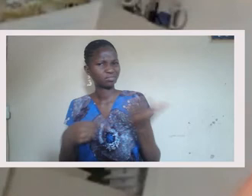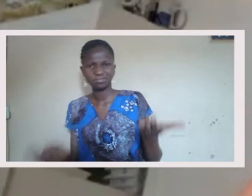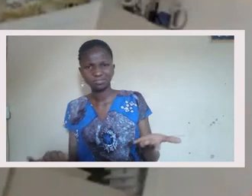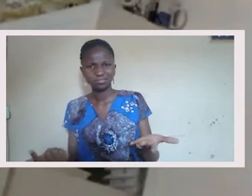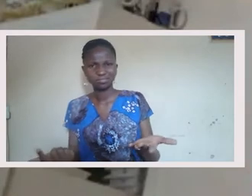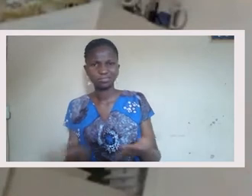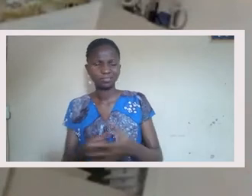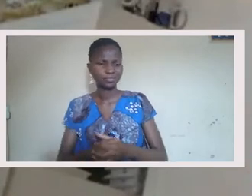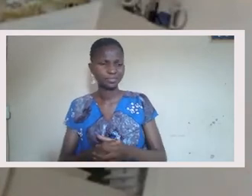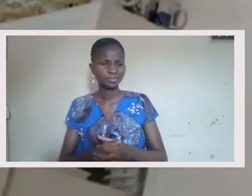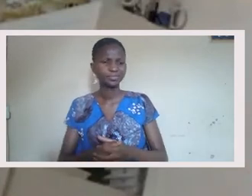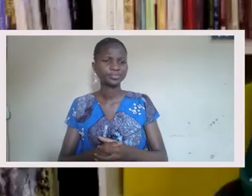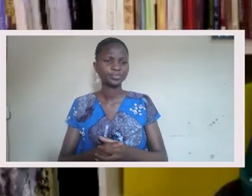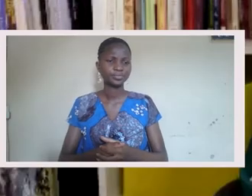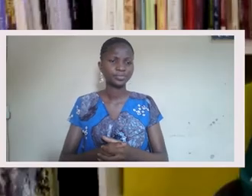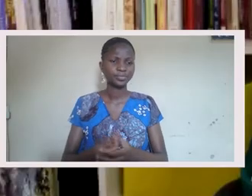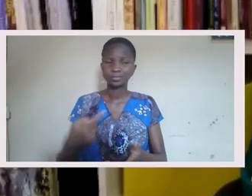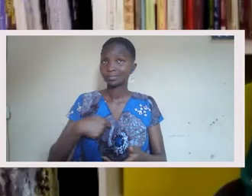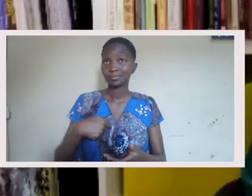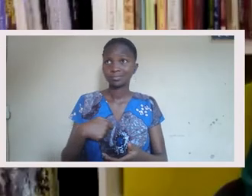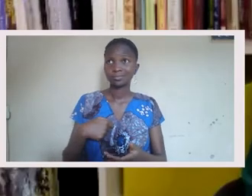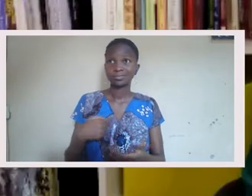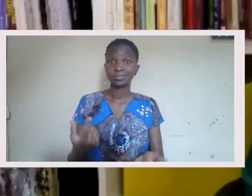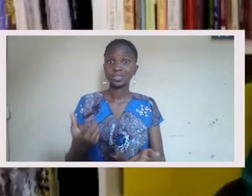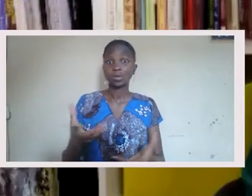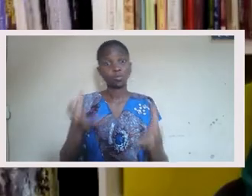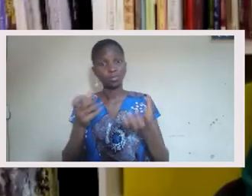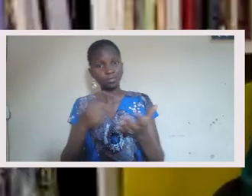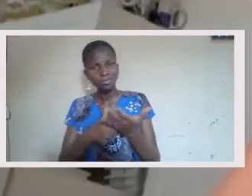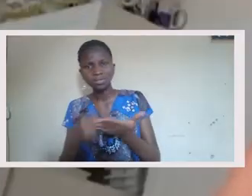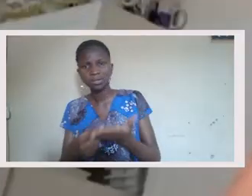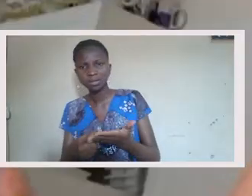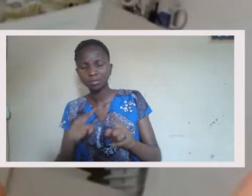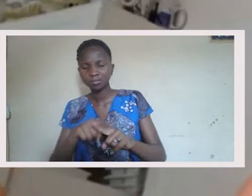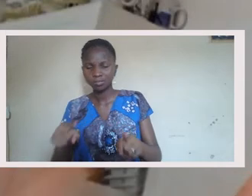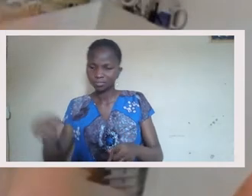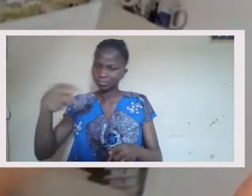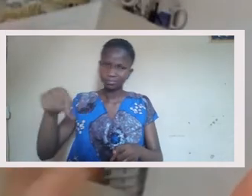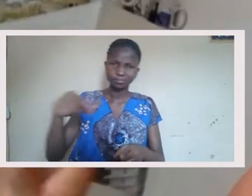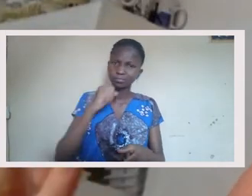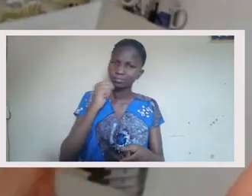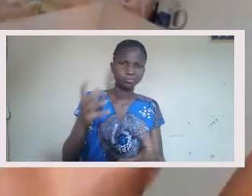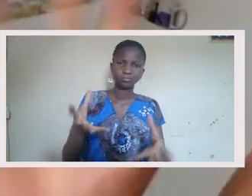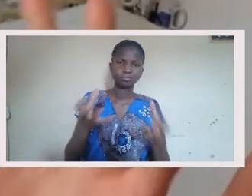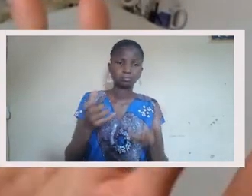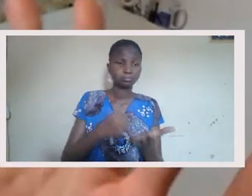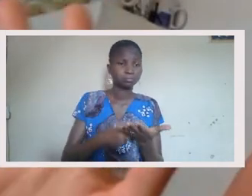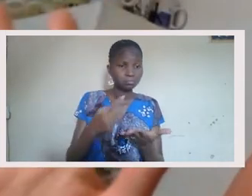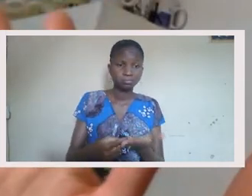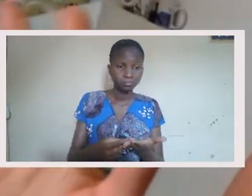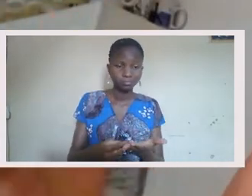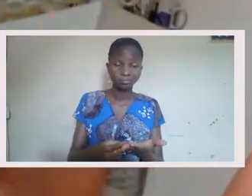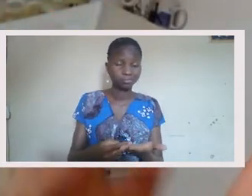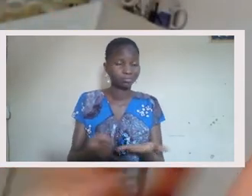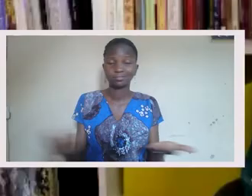that? Like, I'm like, just like, I did me, you know? And then I'm like, well, let's talk about it, but they don't want to